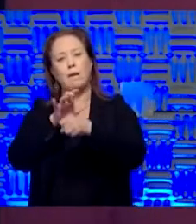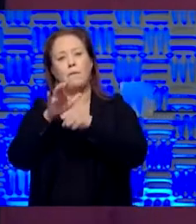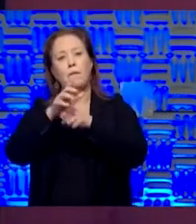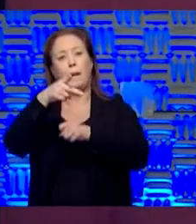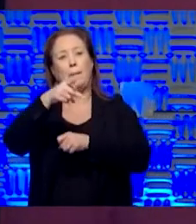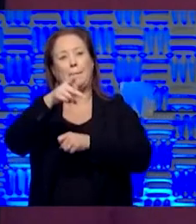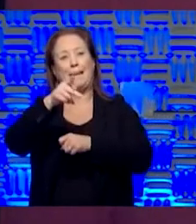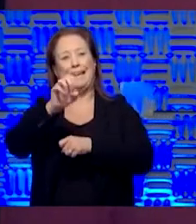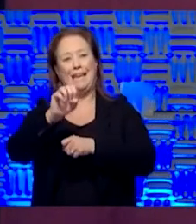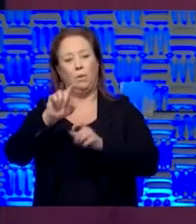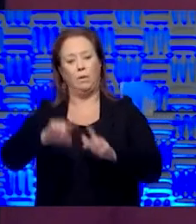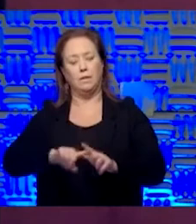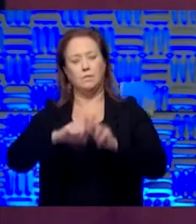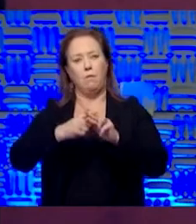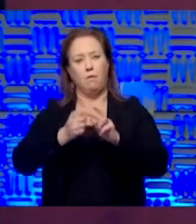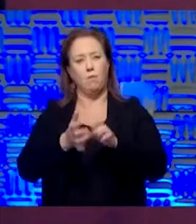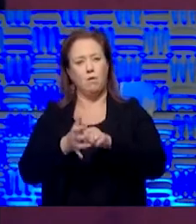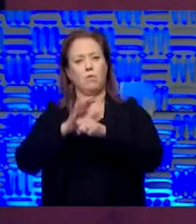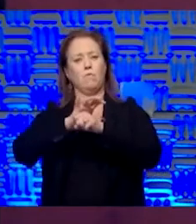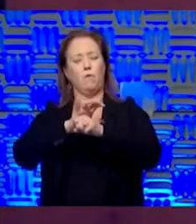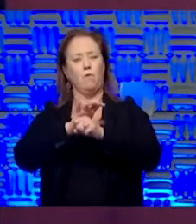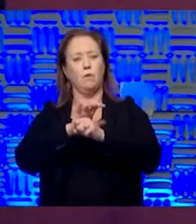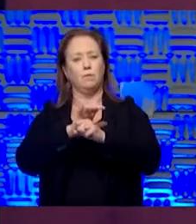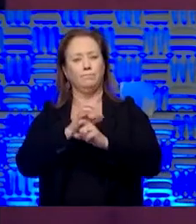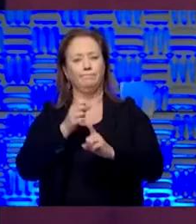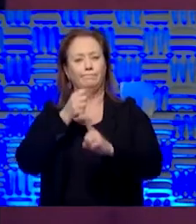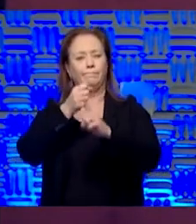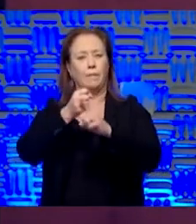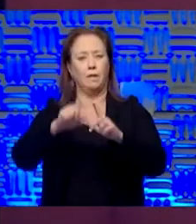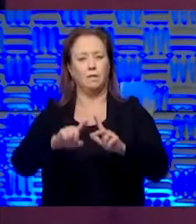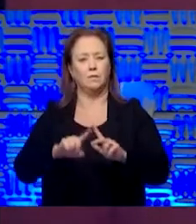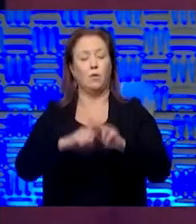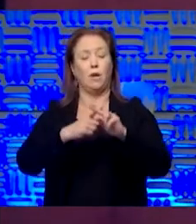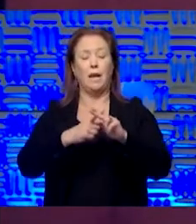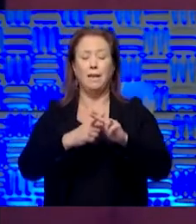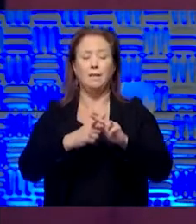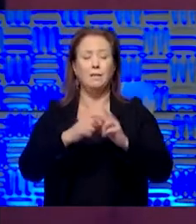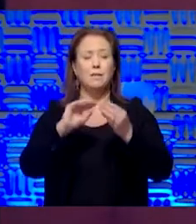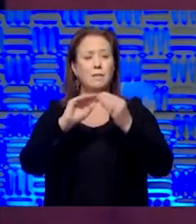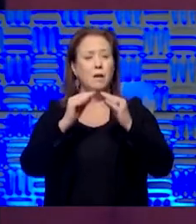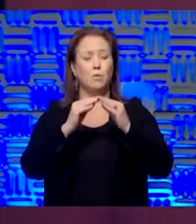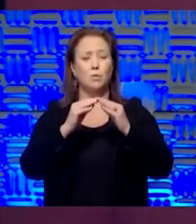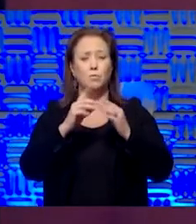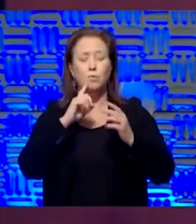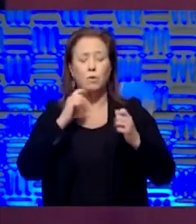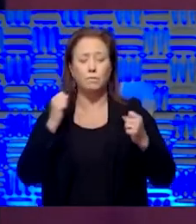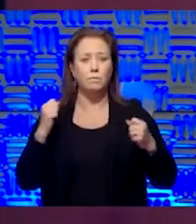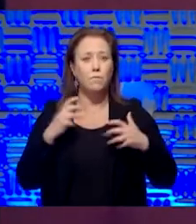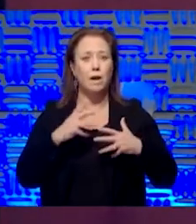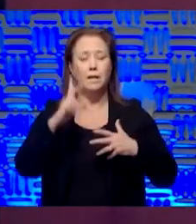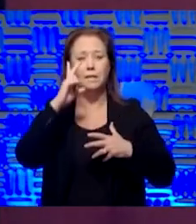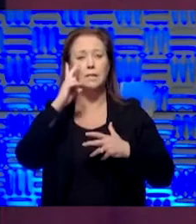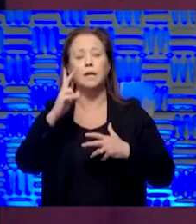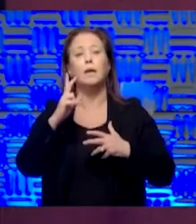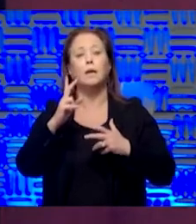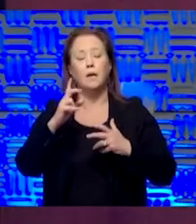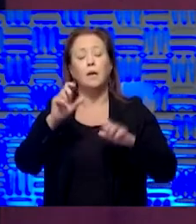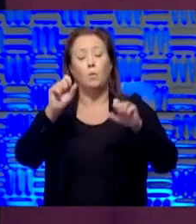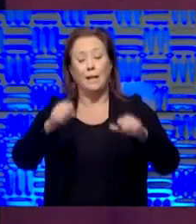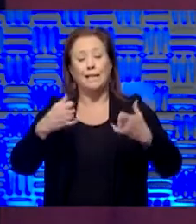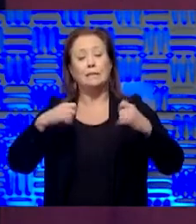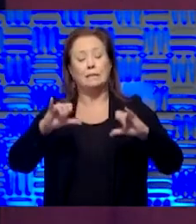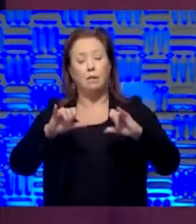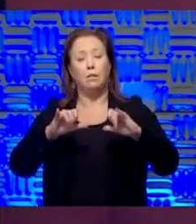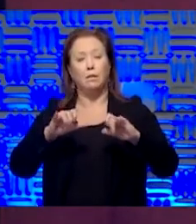started. And we were looking at some pretty frightening numbers. Now, those numbers, we haven't experienced that surge. That's not to say we can't still